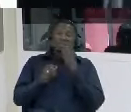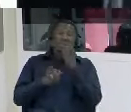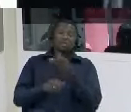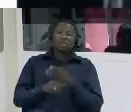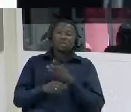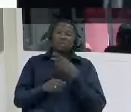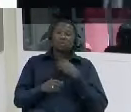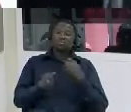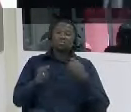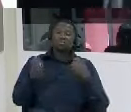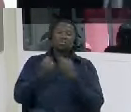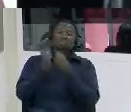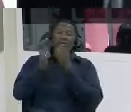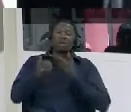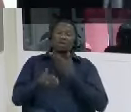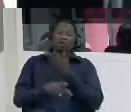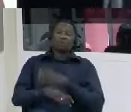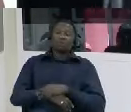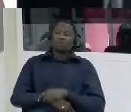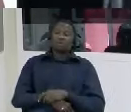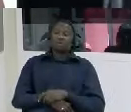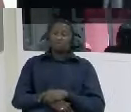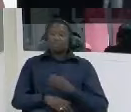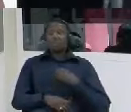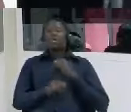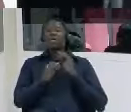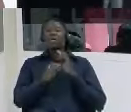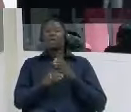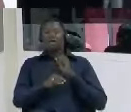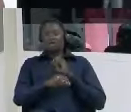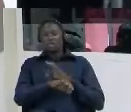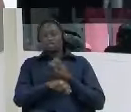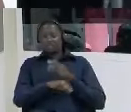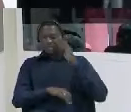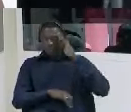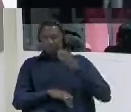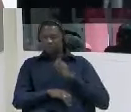said then immediately when i was released i went into hiding